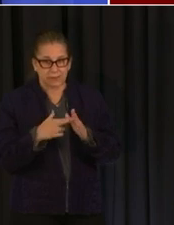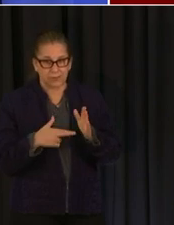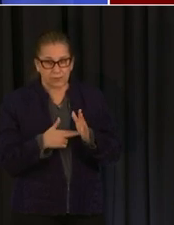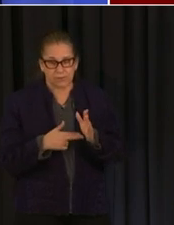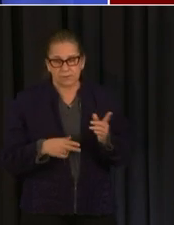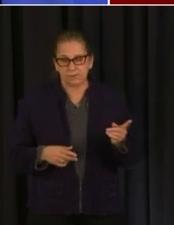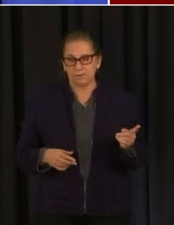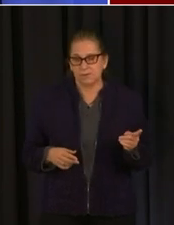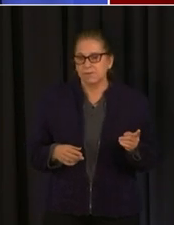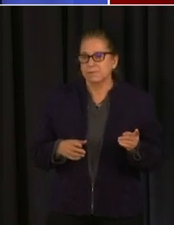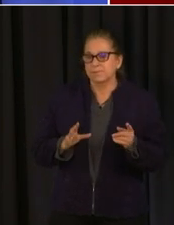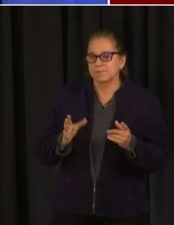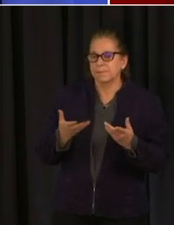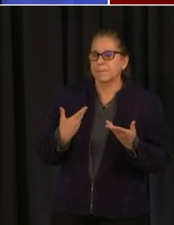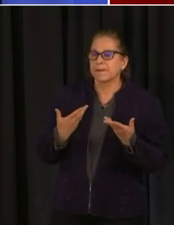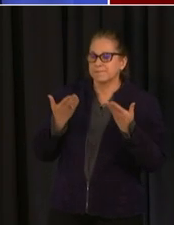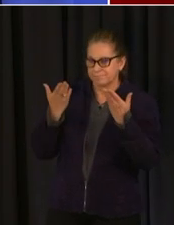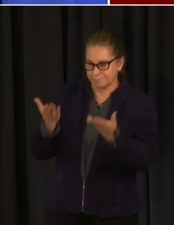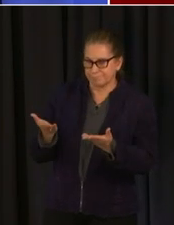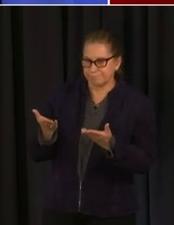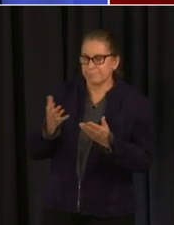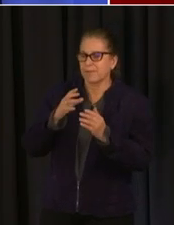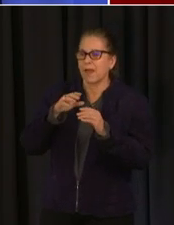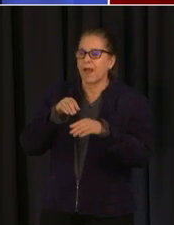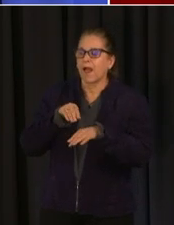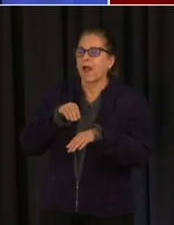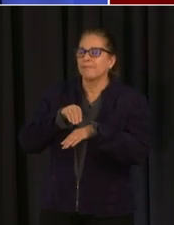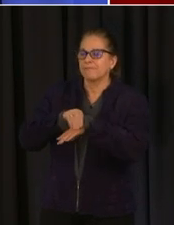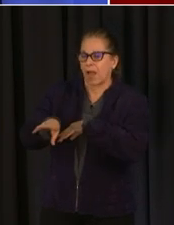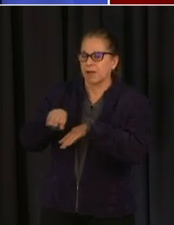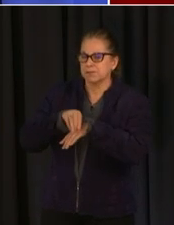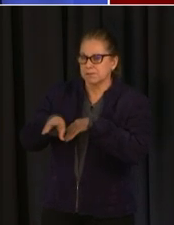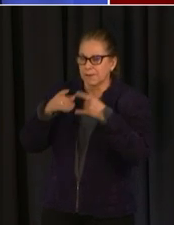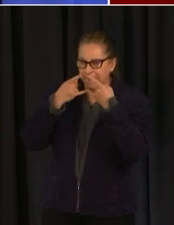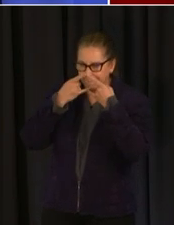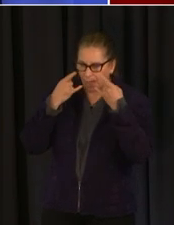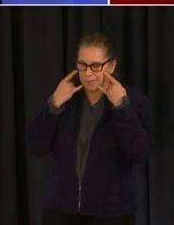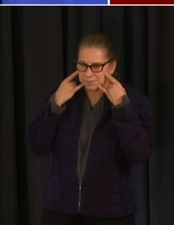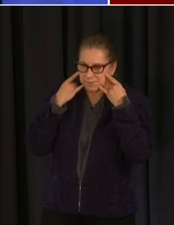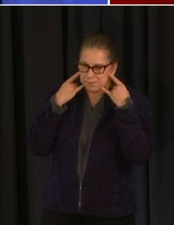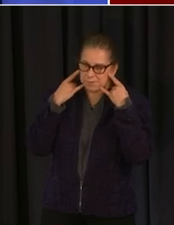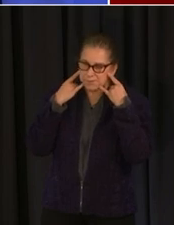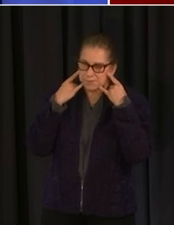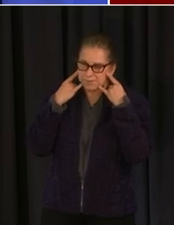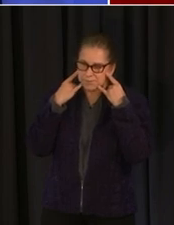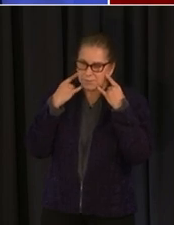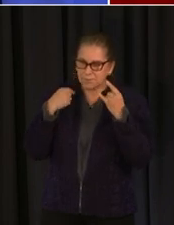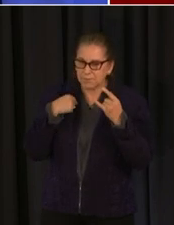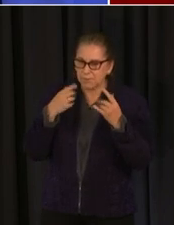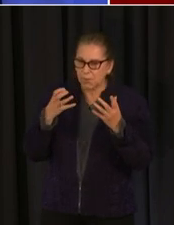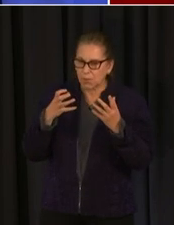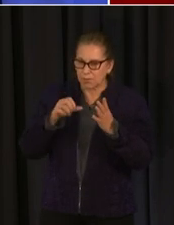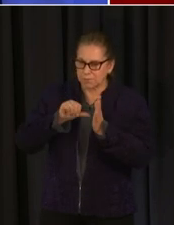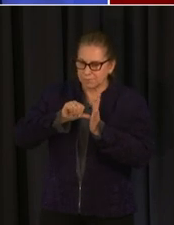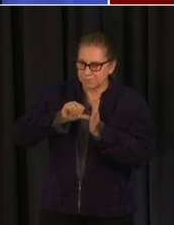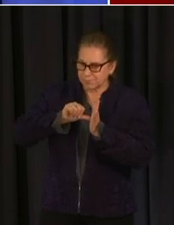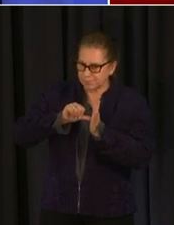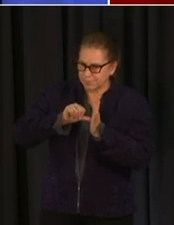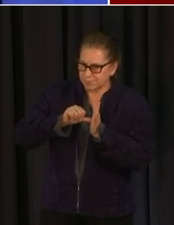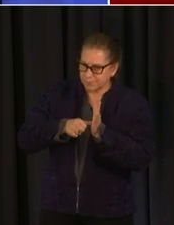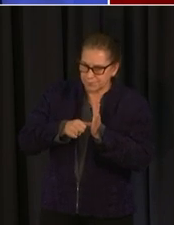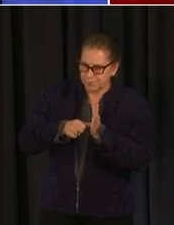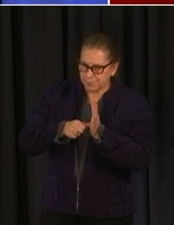mask rules at all in fact we're emphasizing um that in order to do these activities some of them are high risk